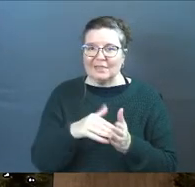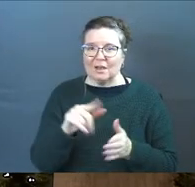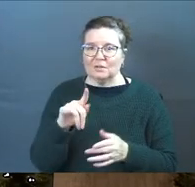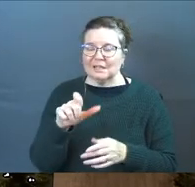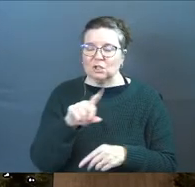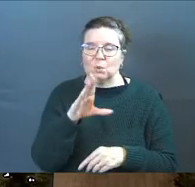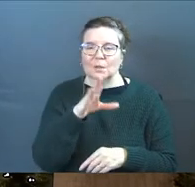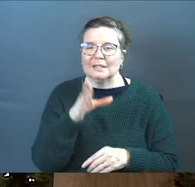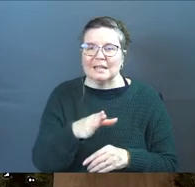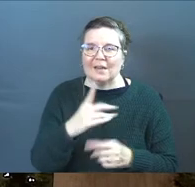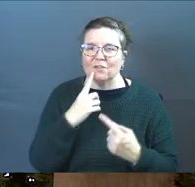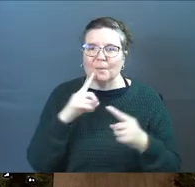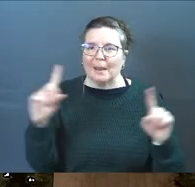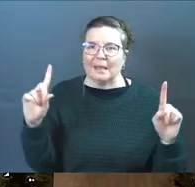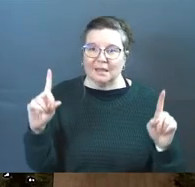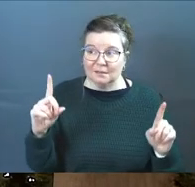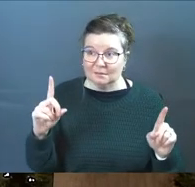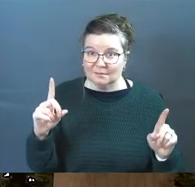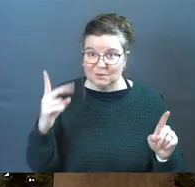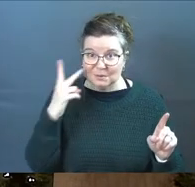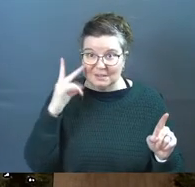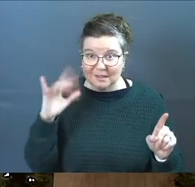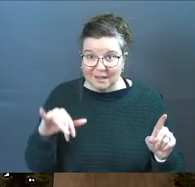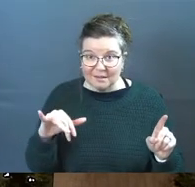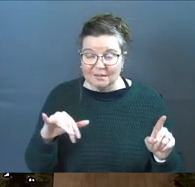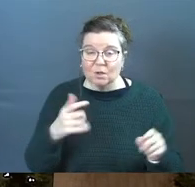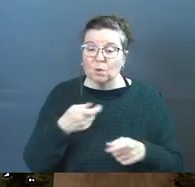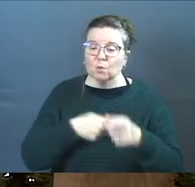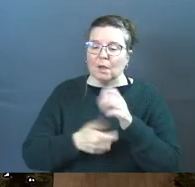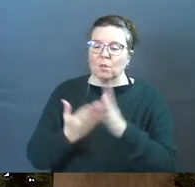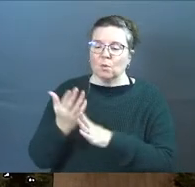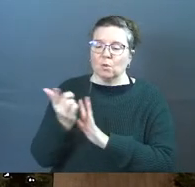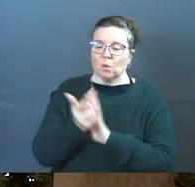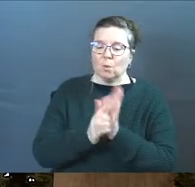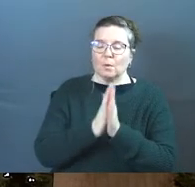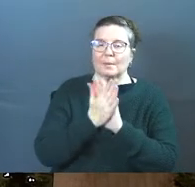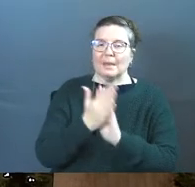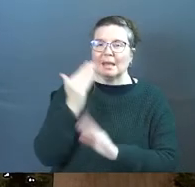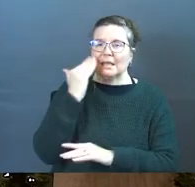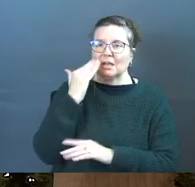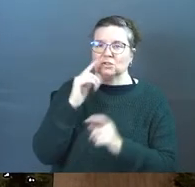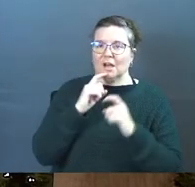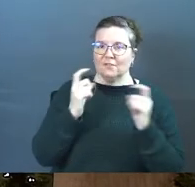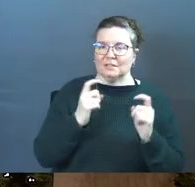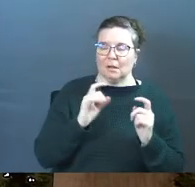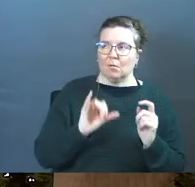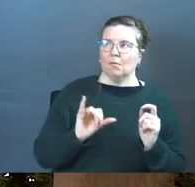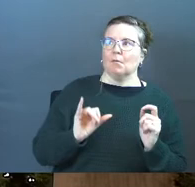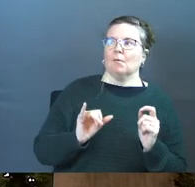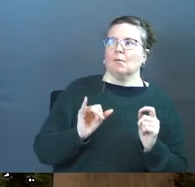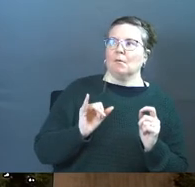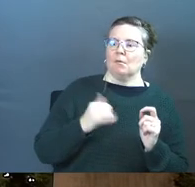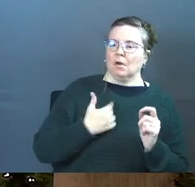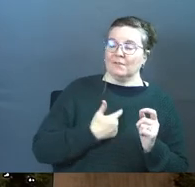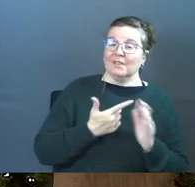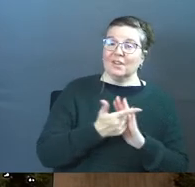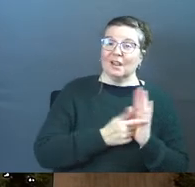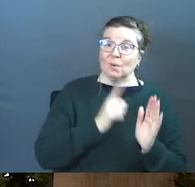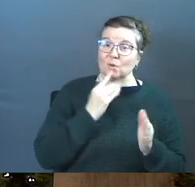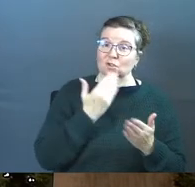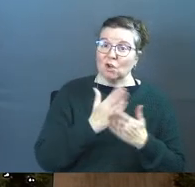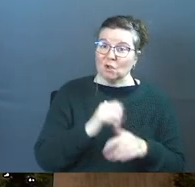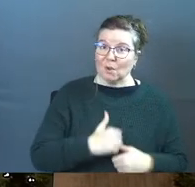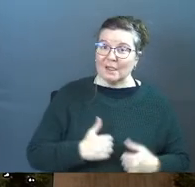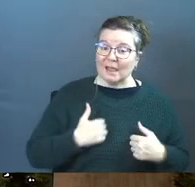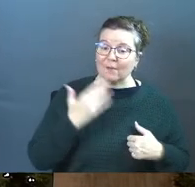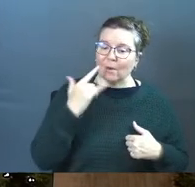talents you'll never make it do you hear it there rather through the law we became conscious of our sin the law was actually good